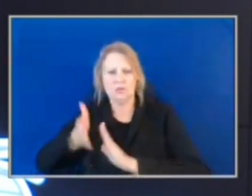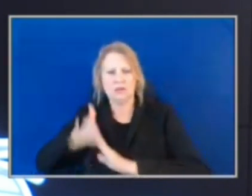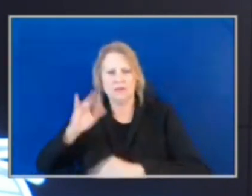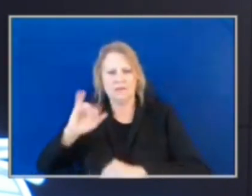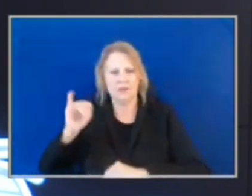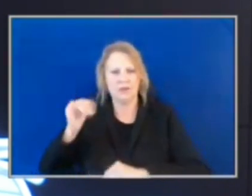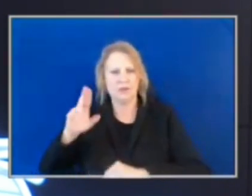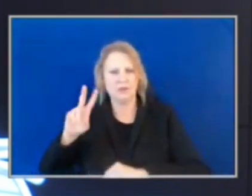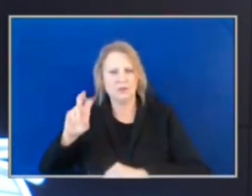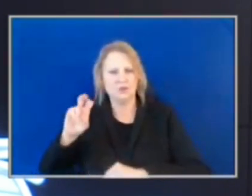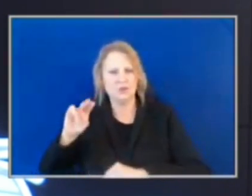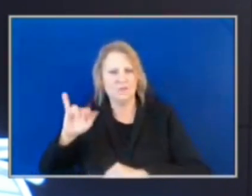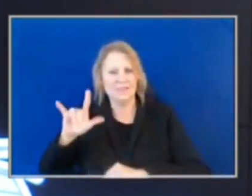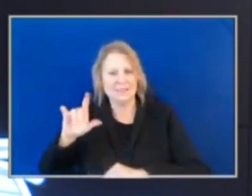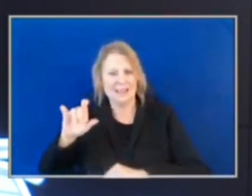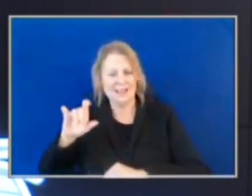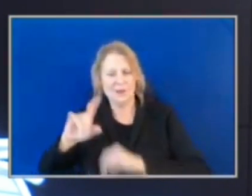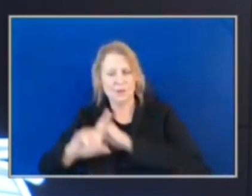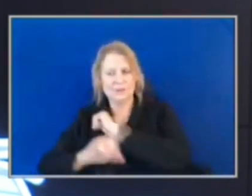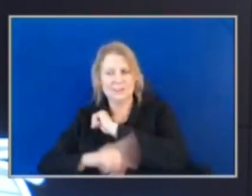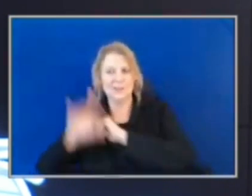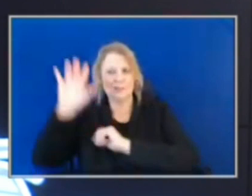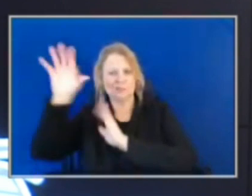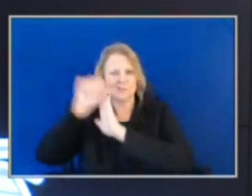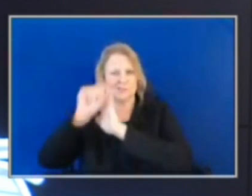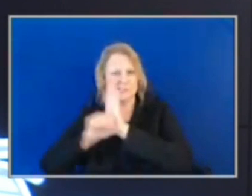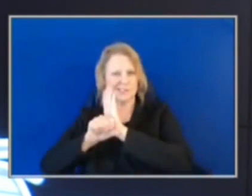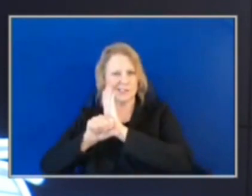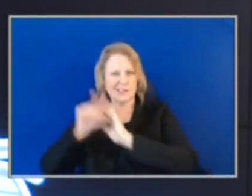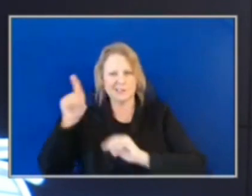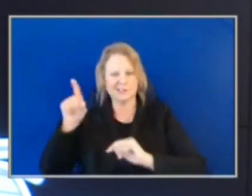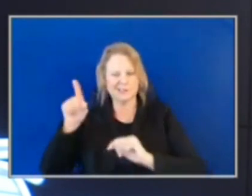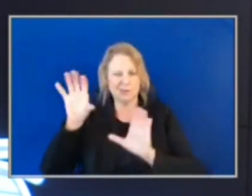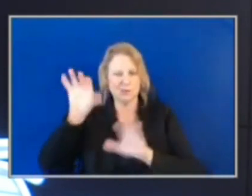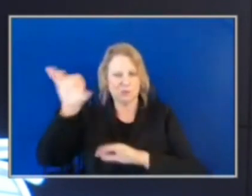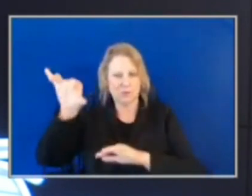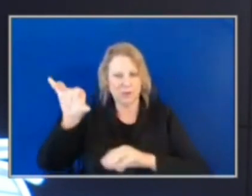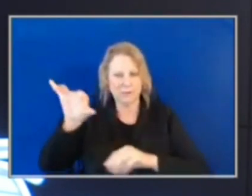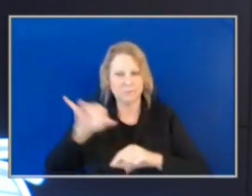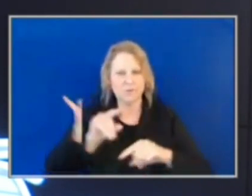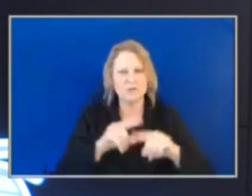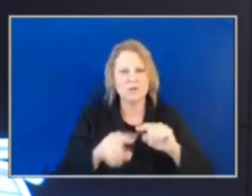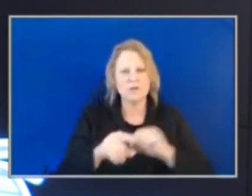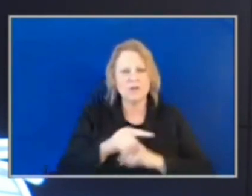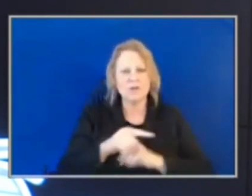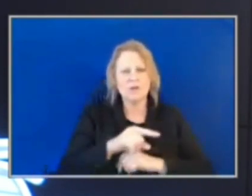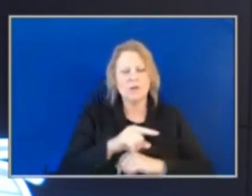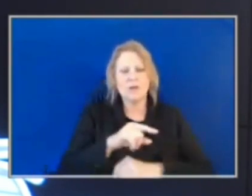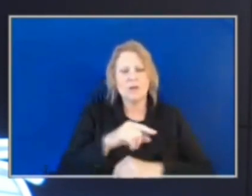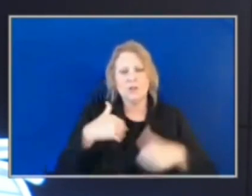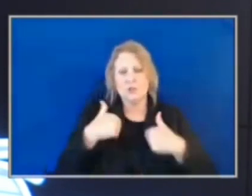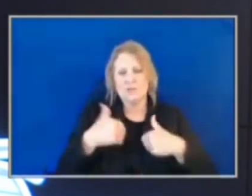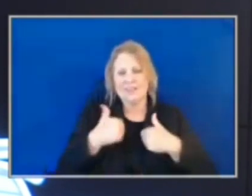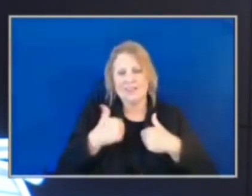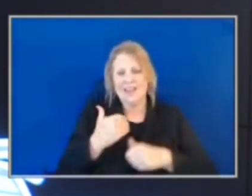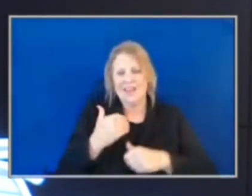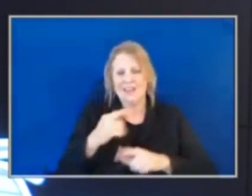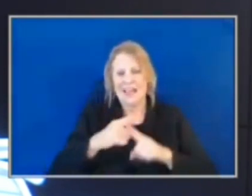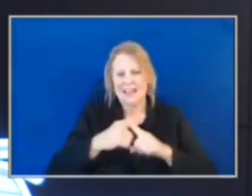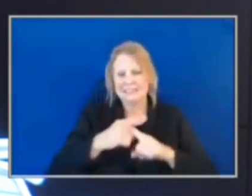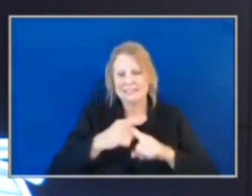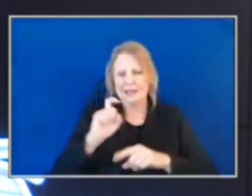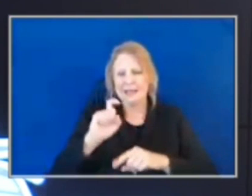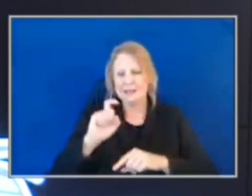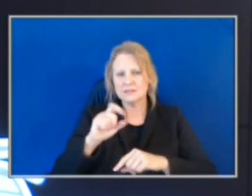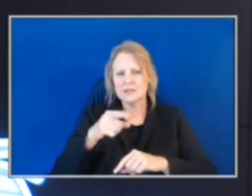justice system through that. And just that one case, you know, juvenile X that I brought up, he was already on electronic monitoring. In many